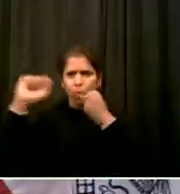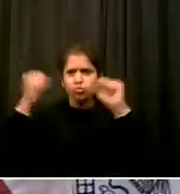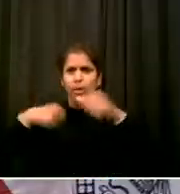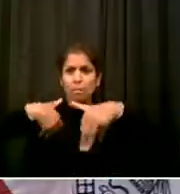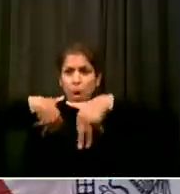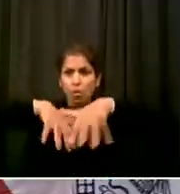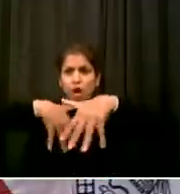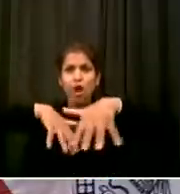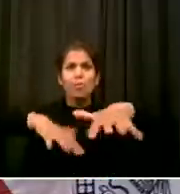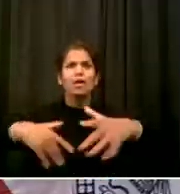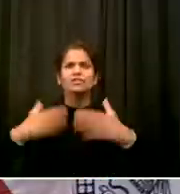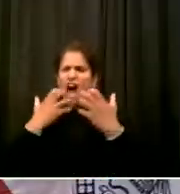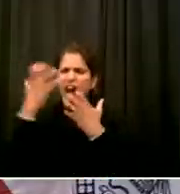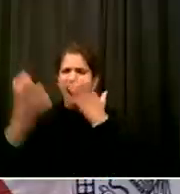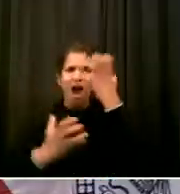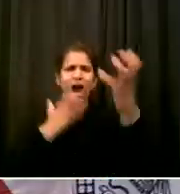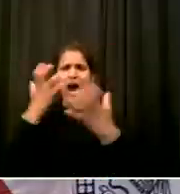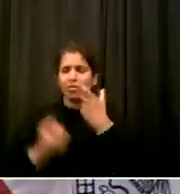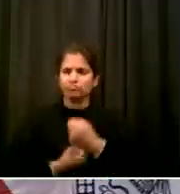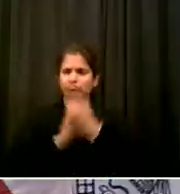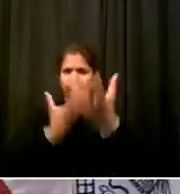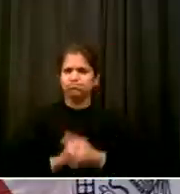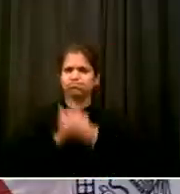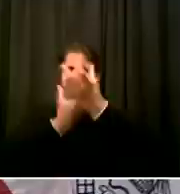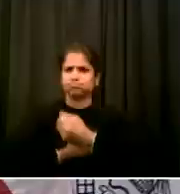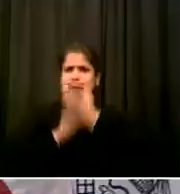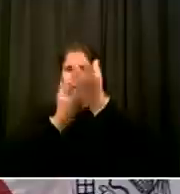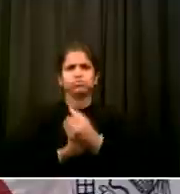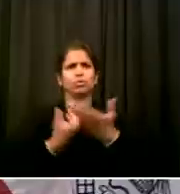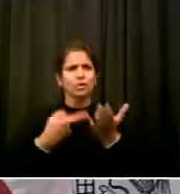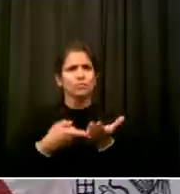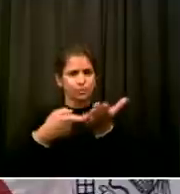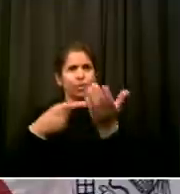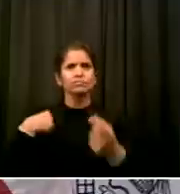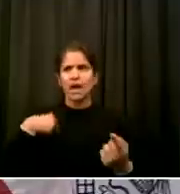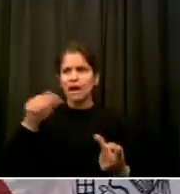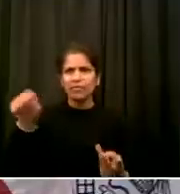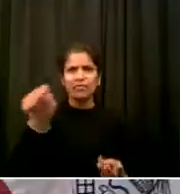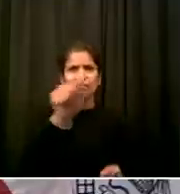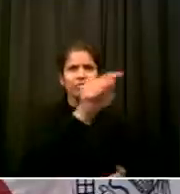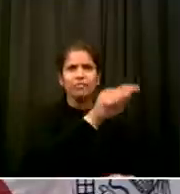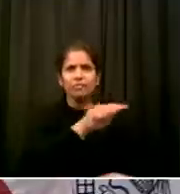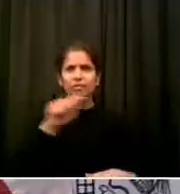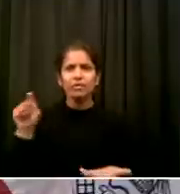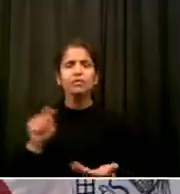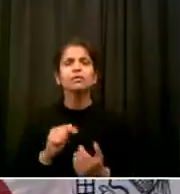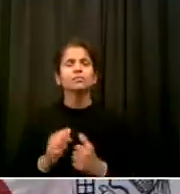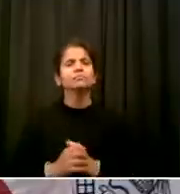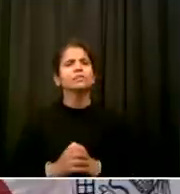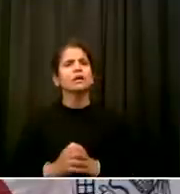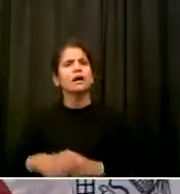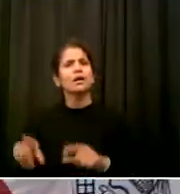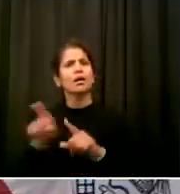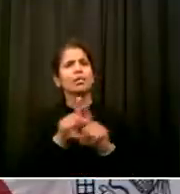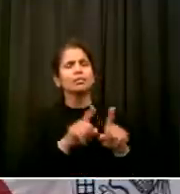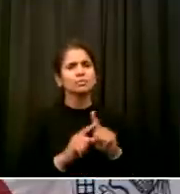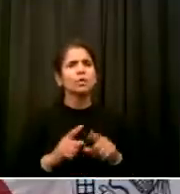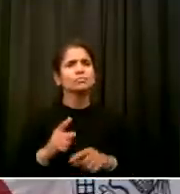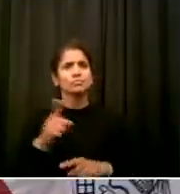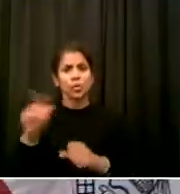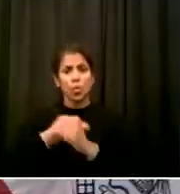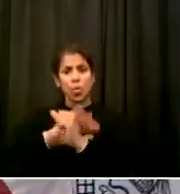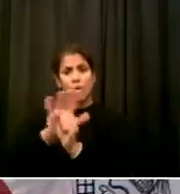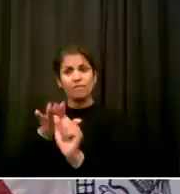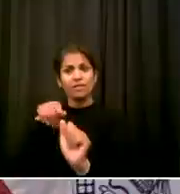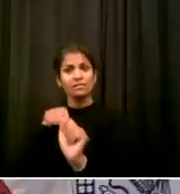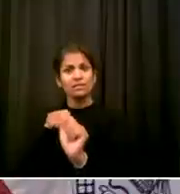the country but we saw it in the months before the horror at the disparities stretched up by the coronavirus and the fact that it was clear we